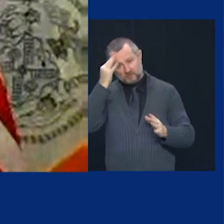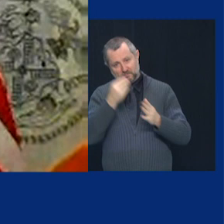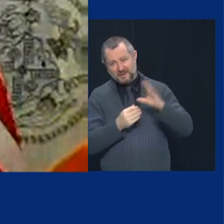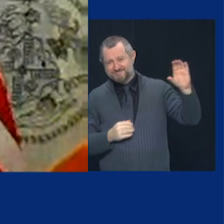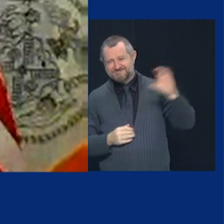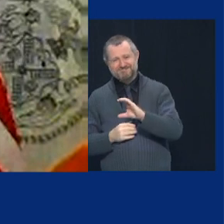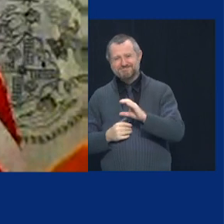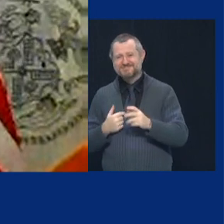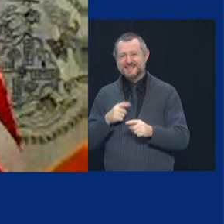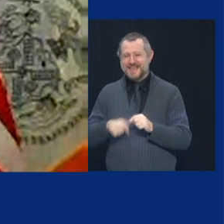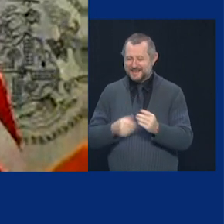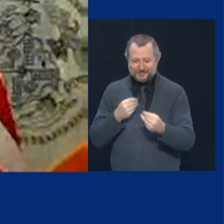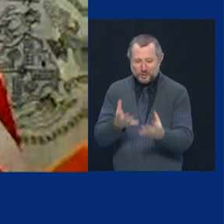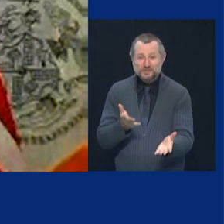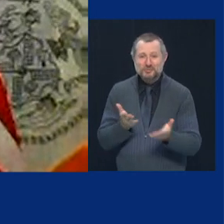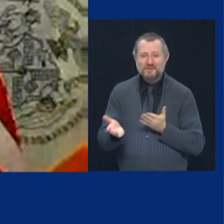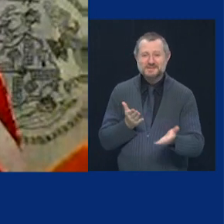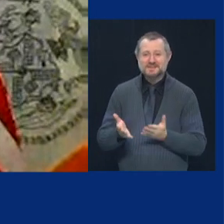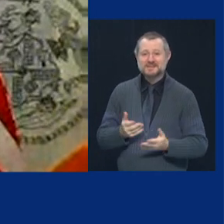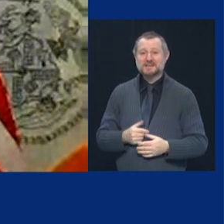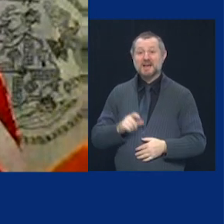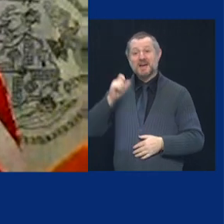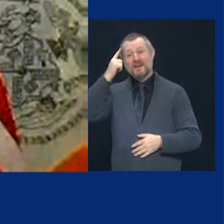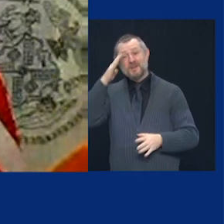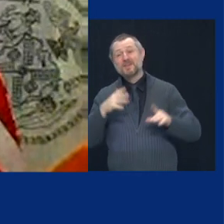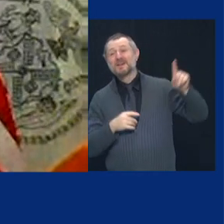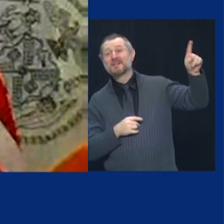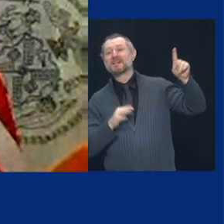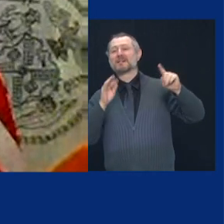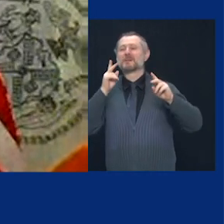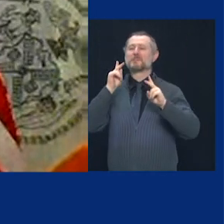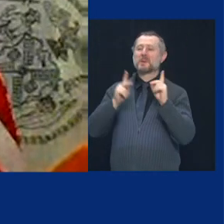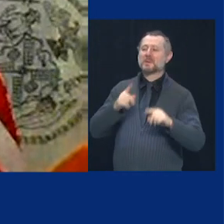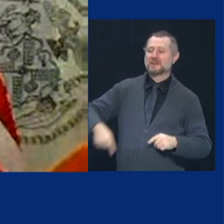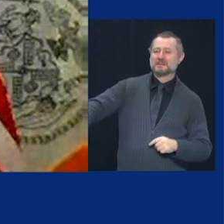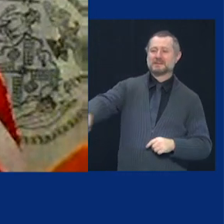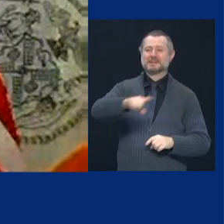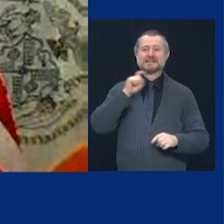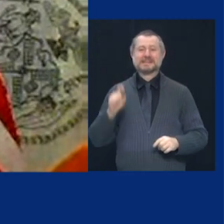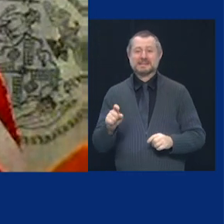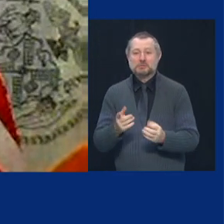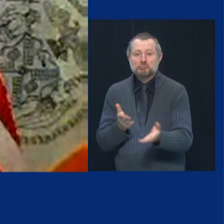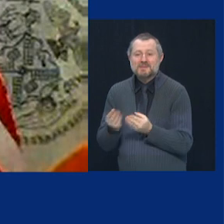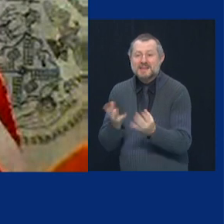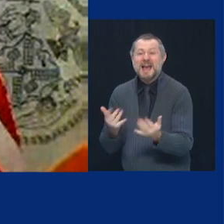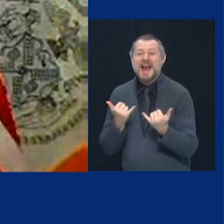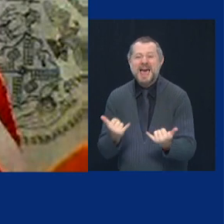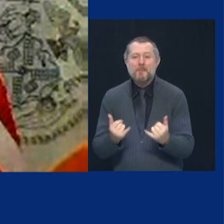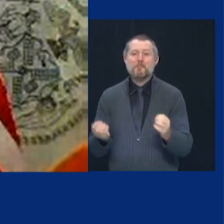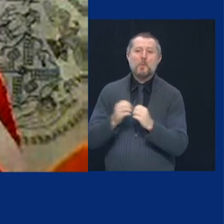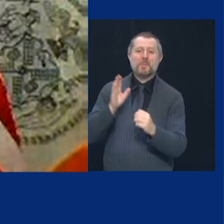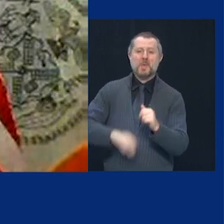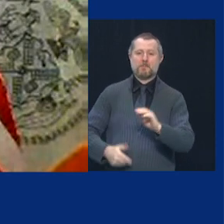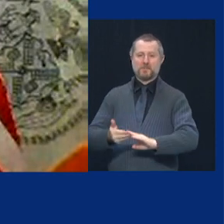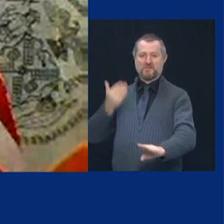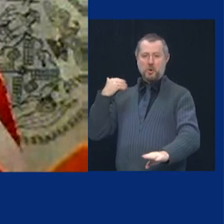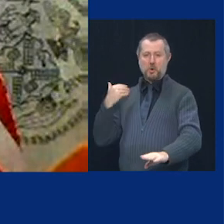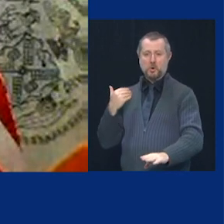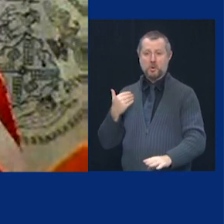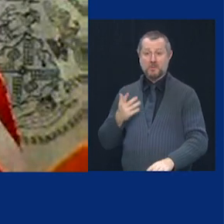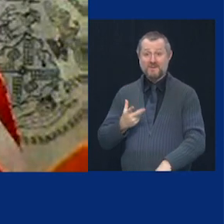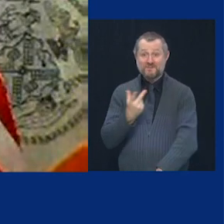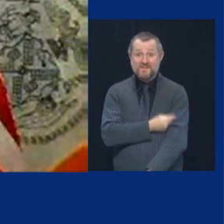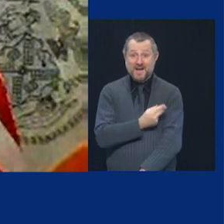need governor people need the services more than ever the vaccination as you said but all the other health care